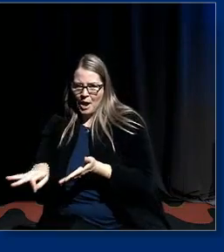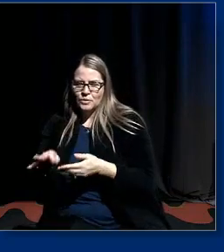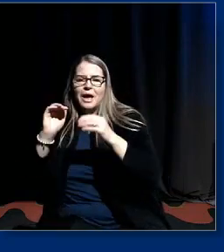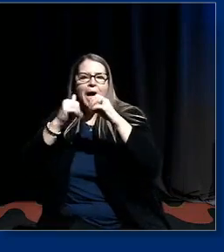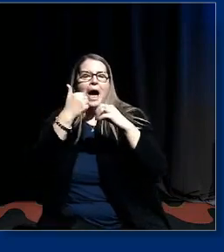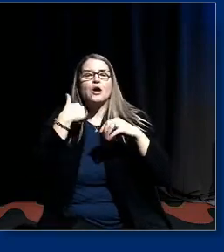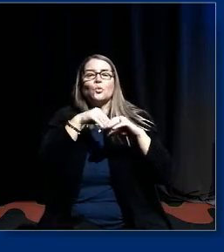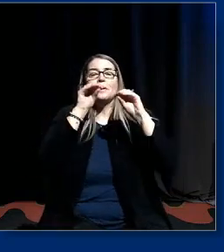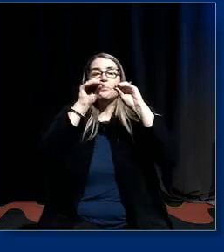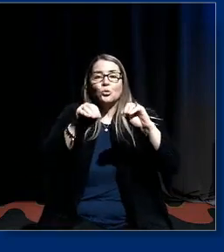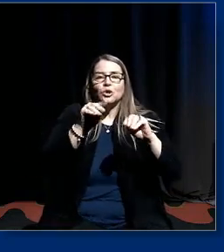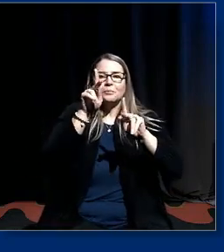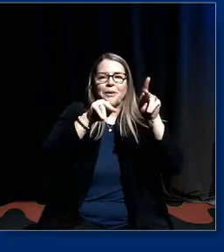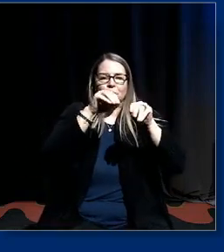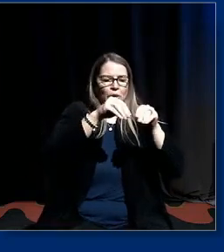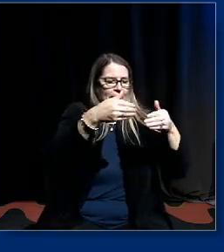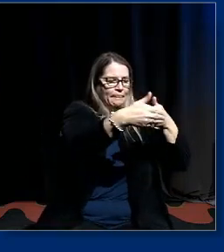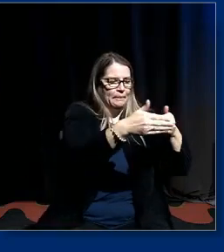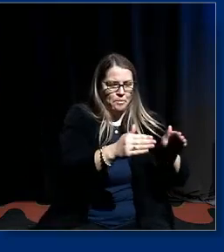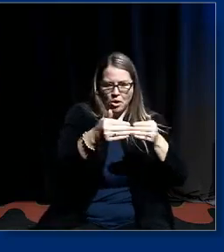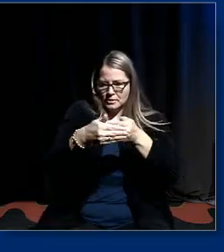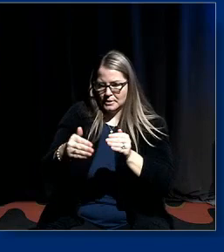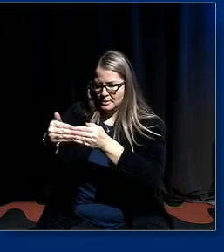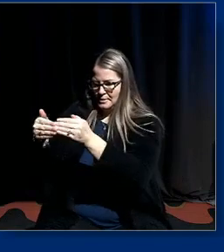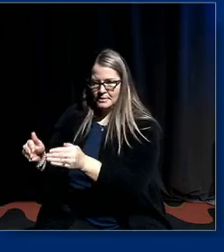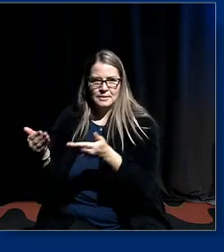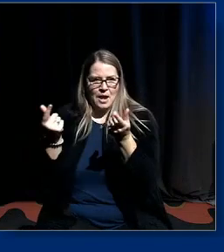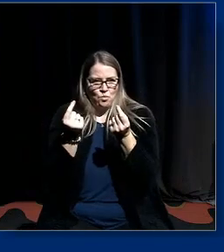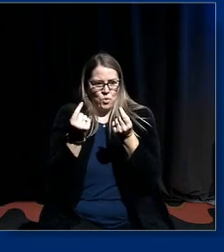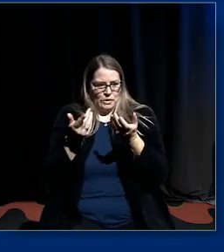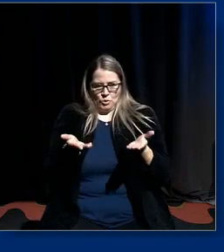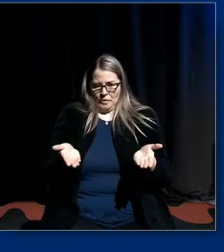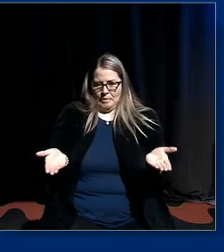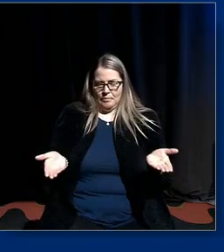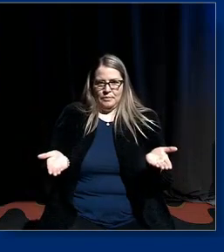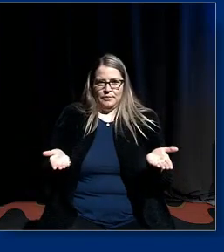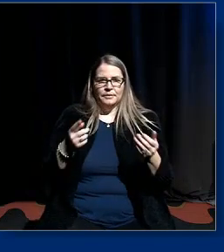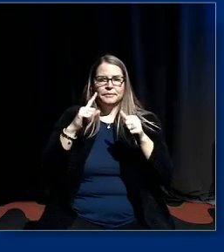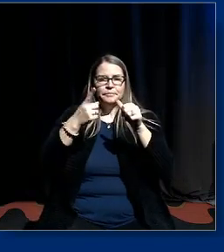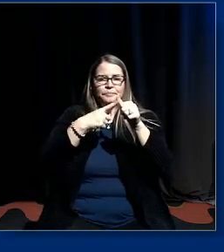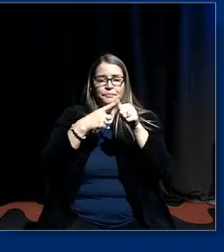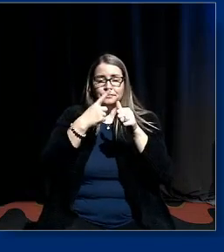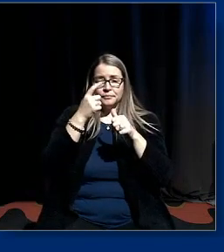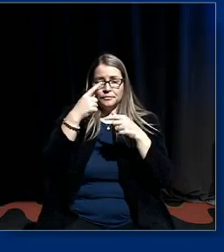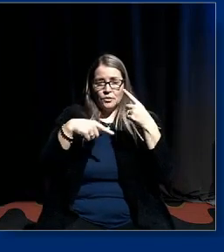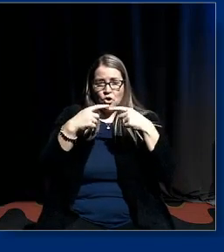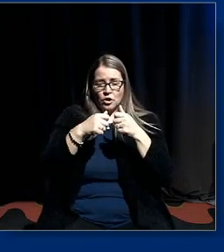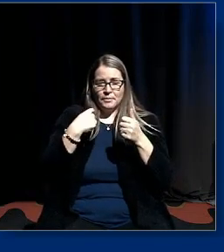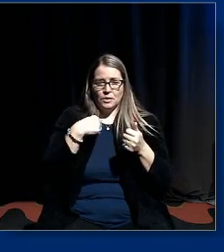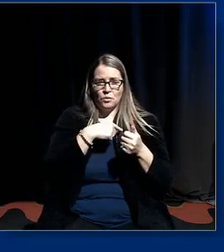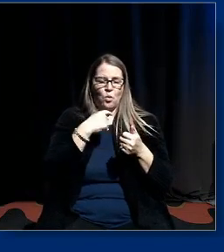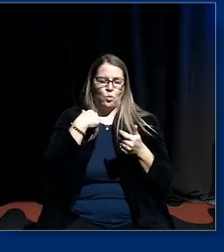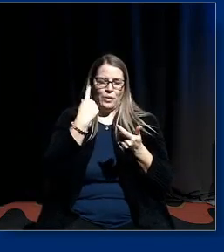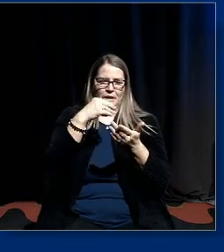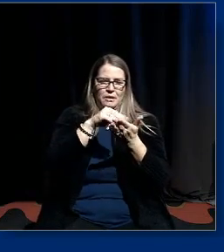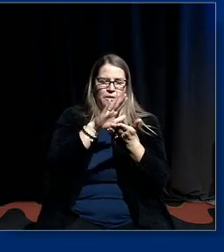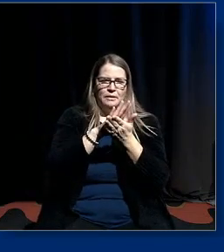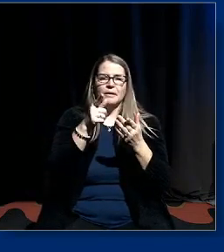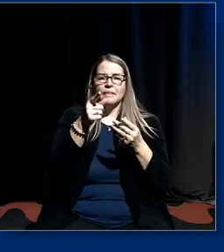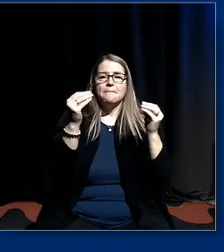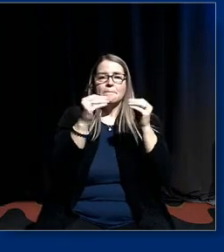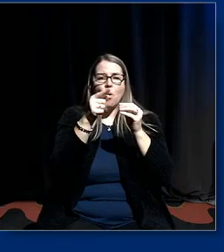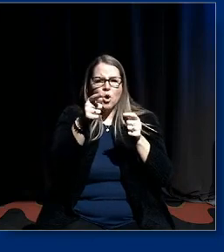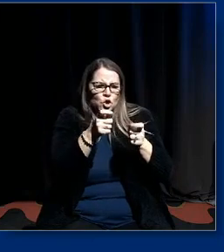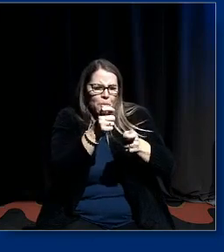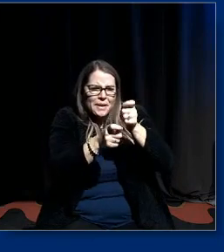different boxes and what do we do with them i mean one of the arguments we made in the first paper was that actually the more you manipulate